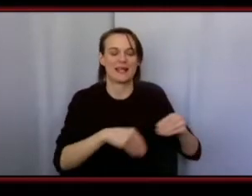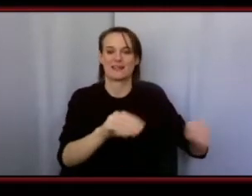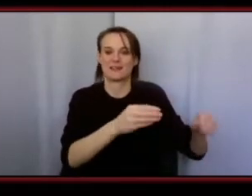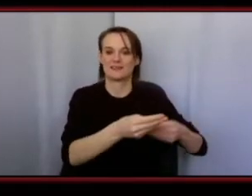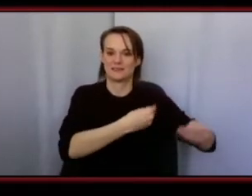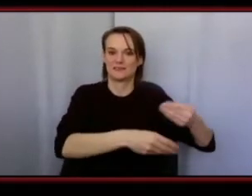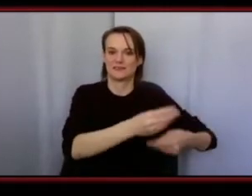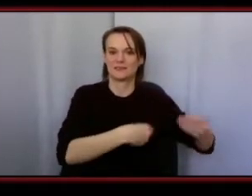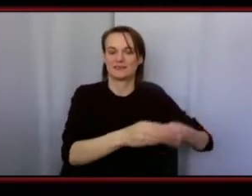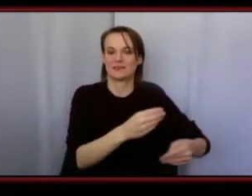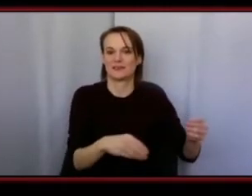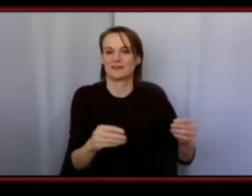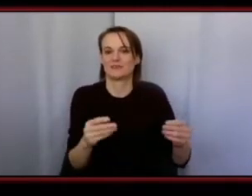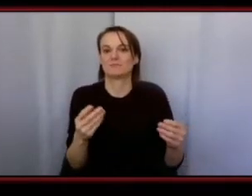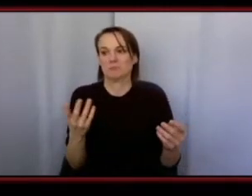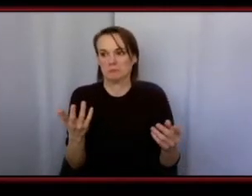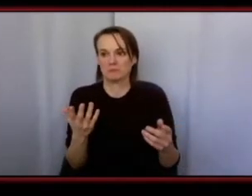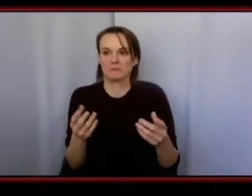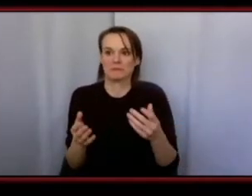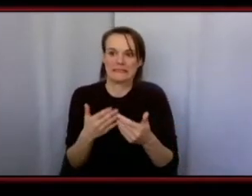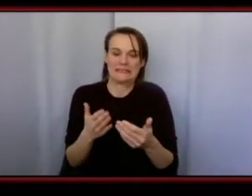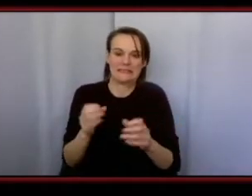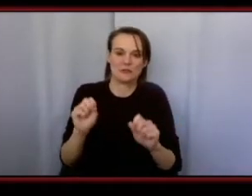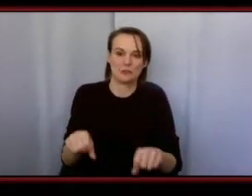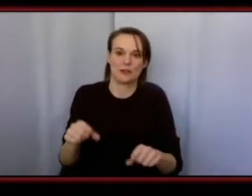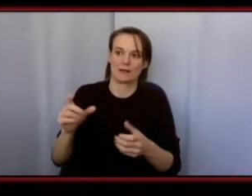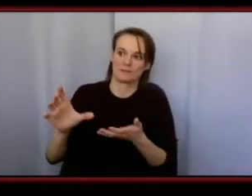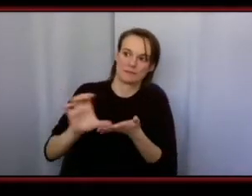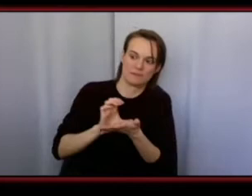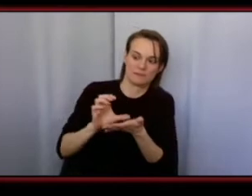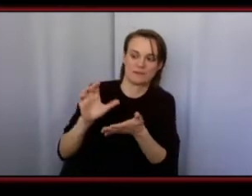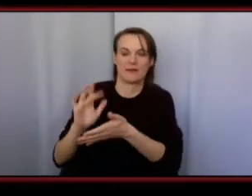paying off and repaying is going to be higher